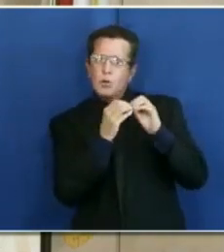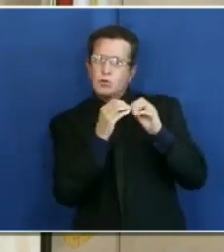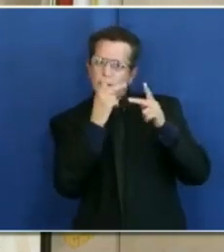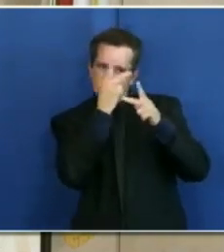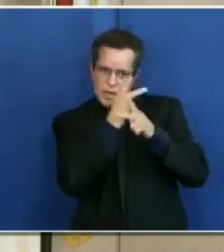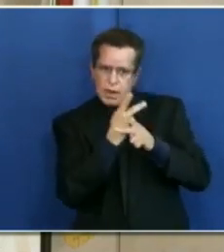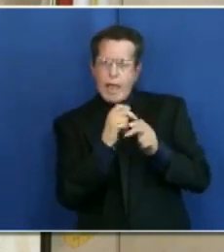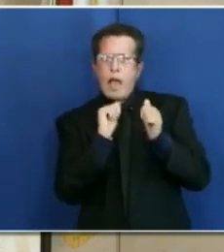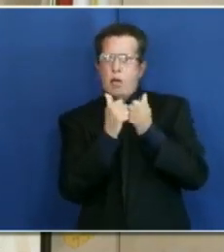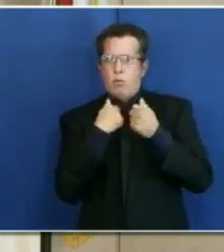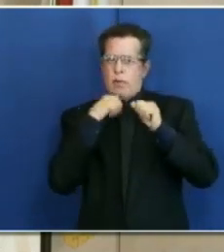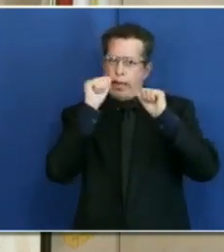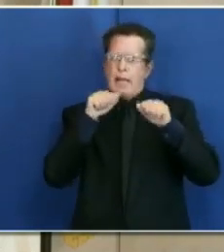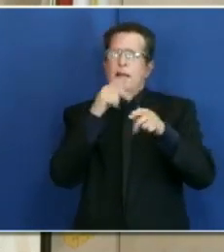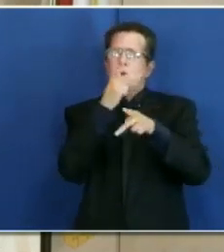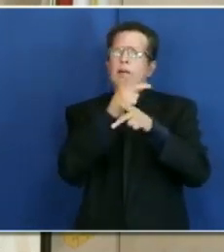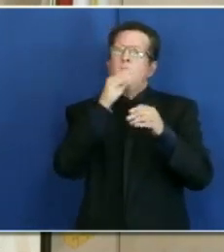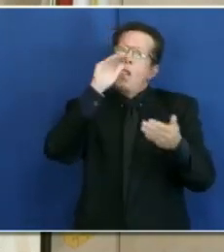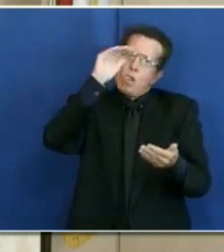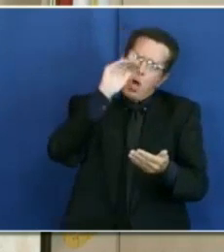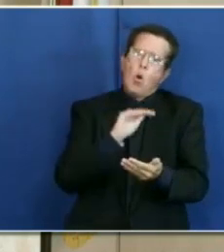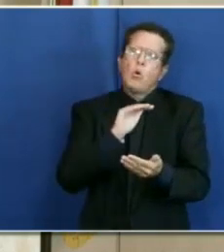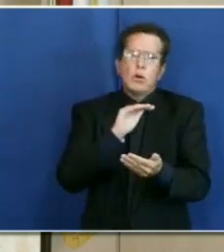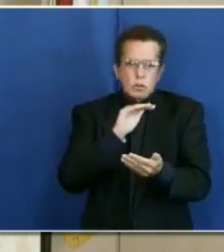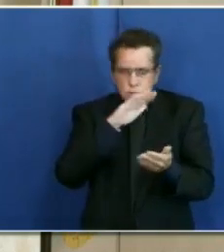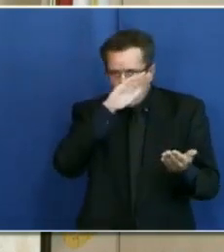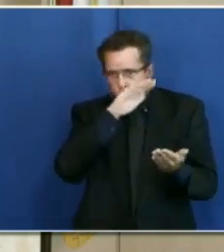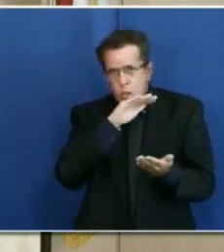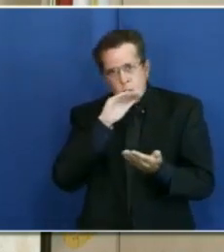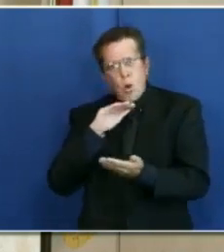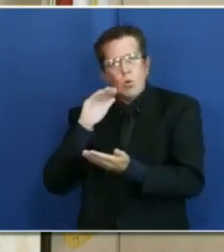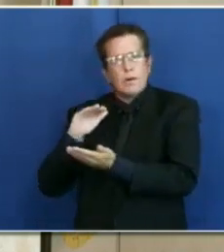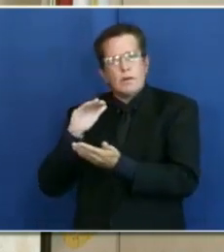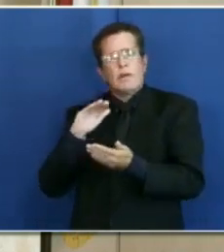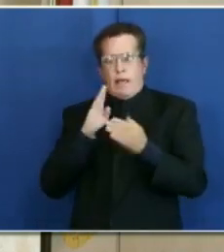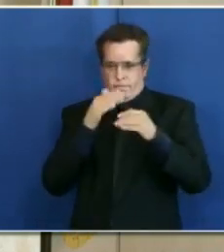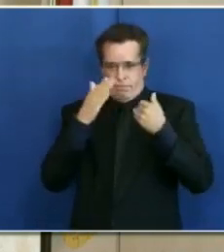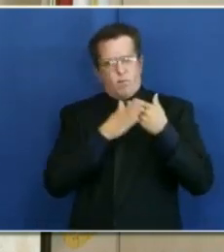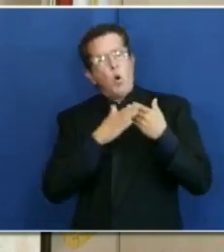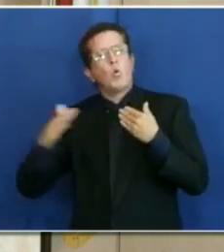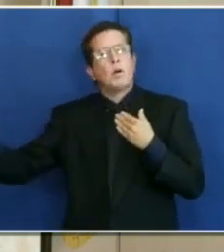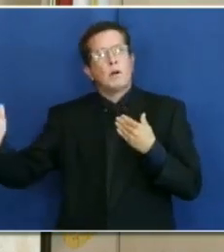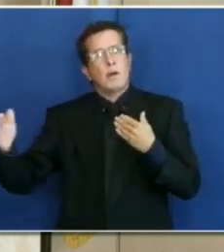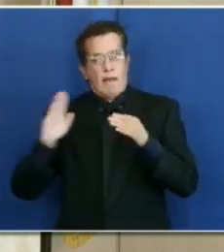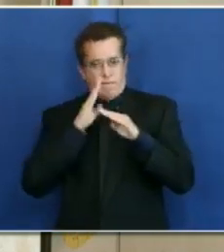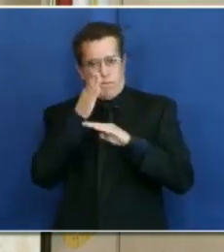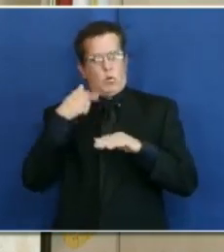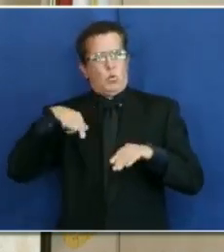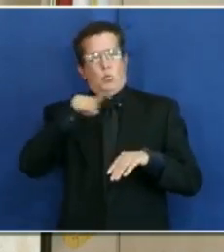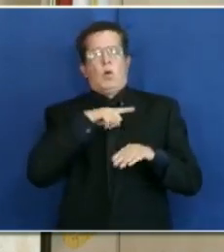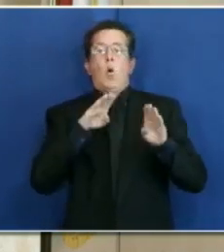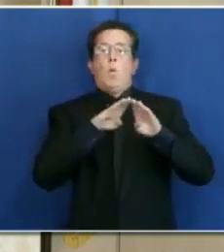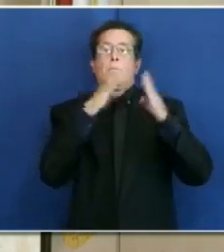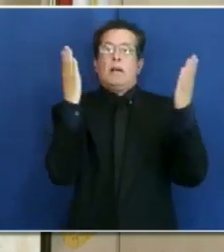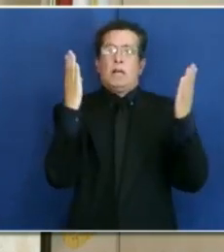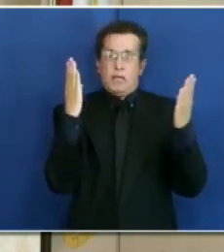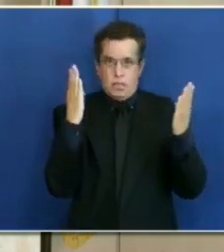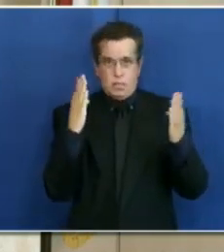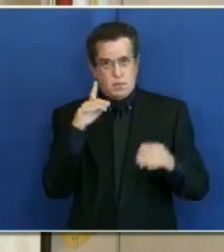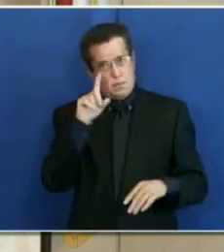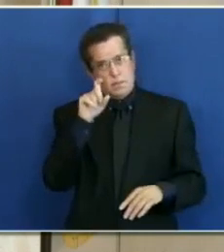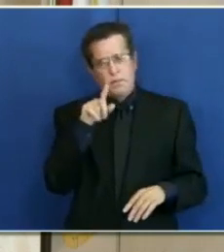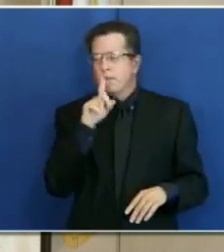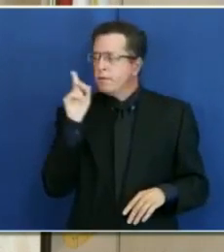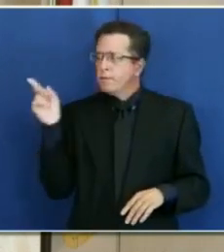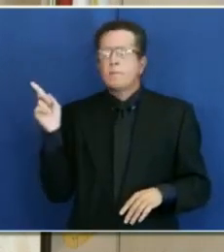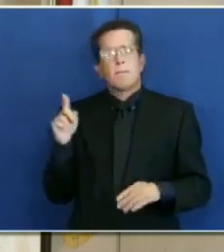maintain a lower case rate moving forward after we implement these reopening guidelines that we're waiting for? So